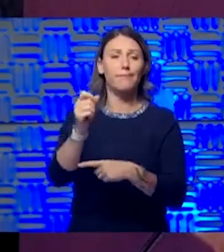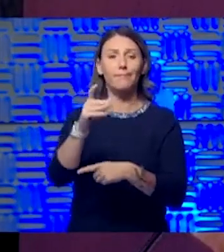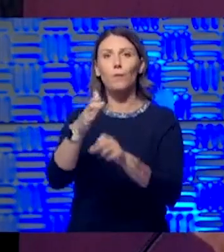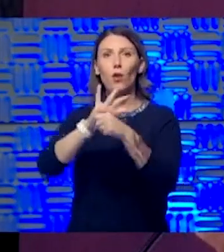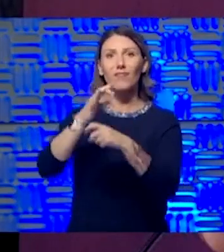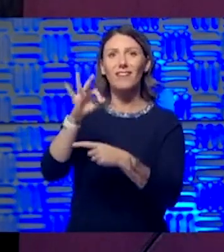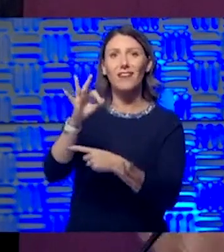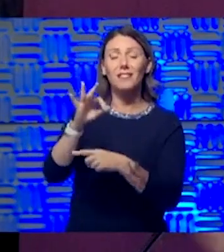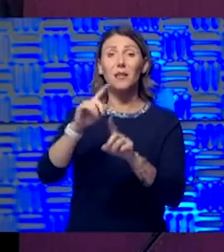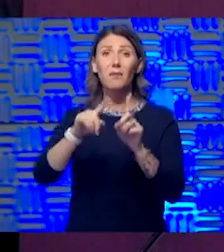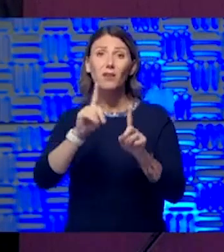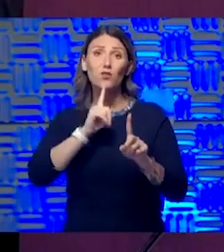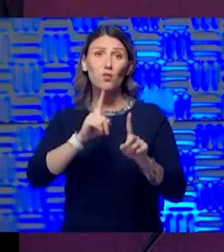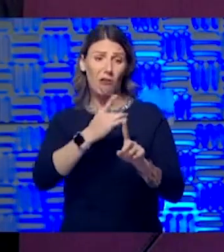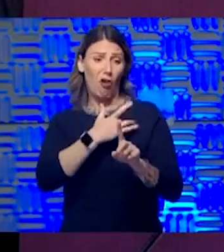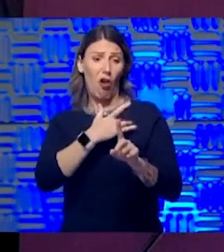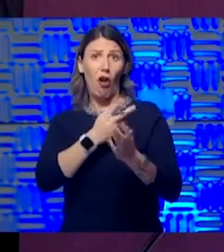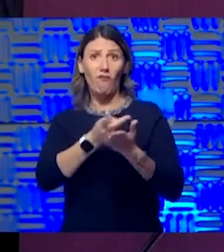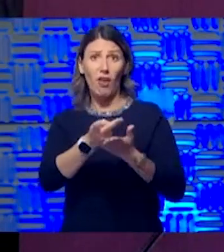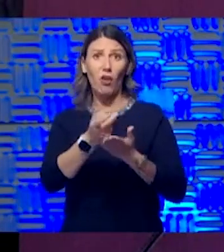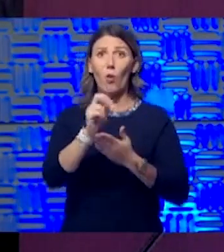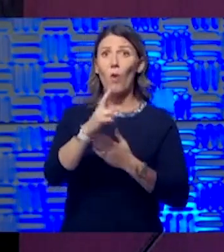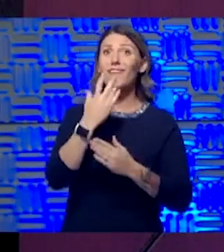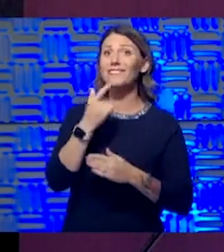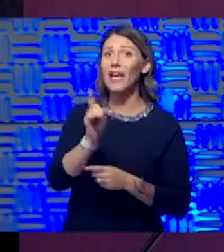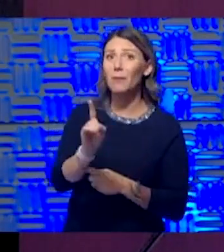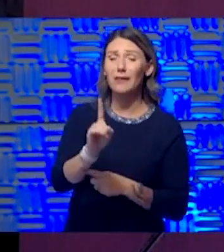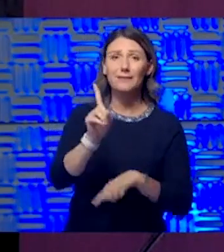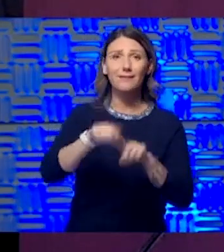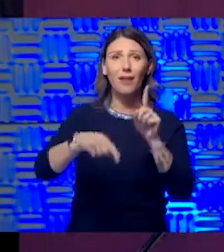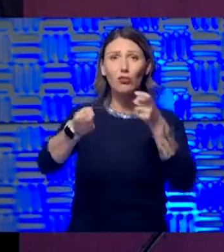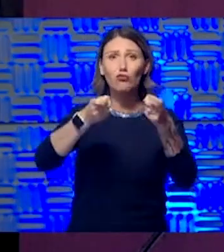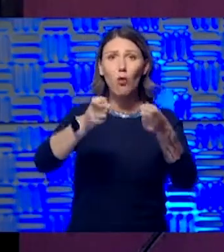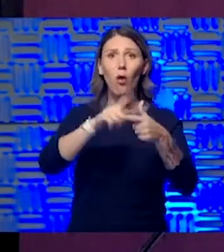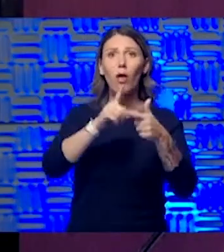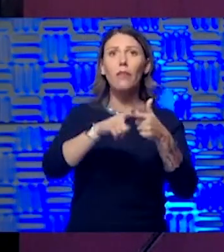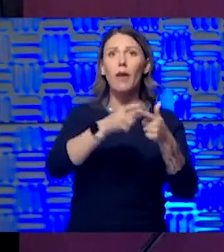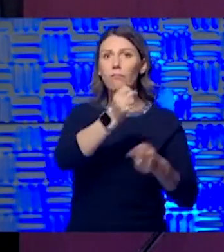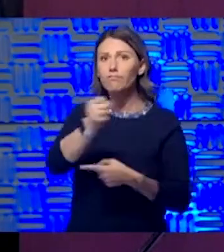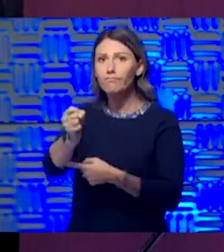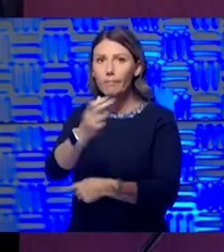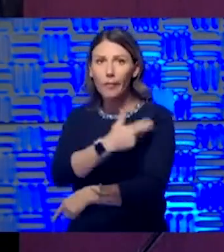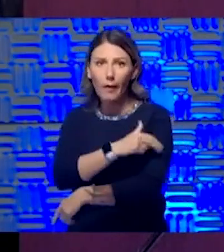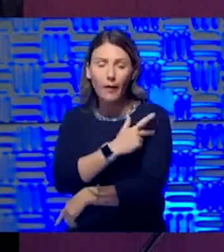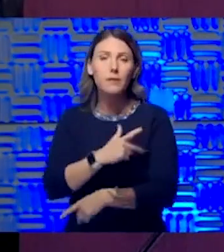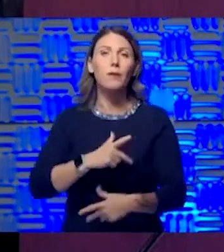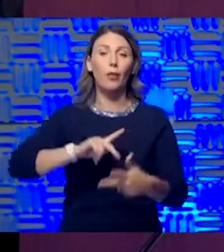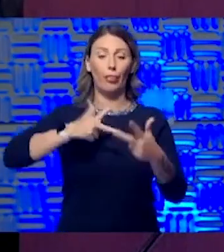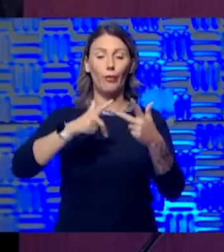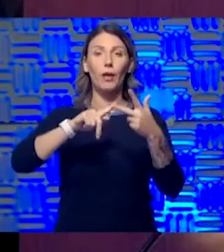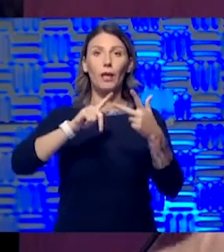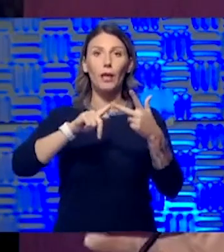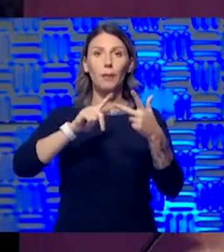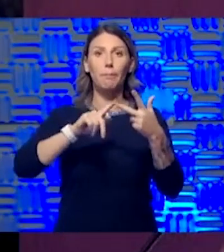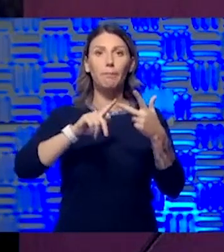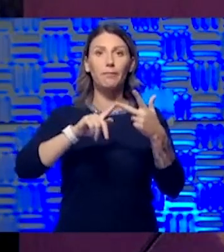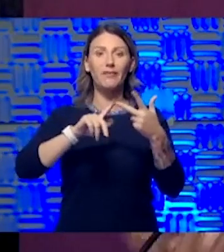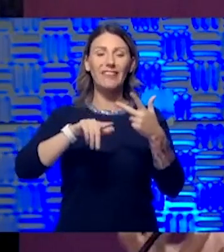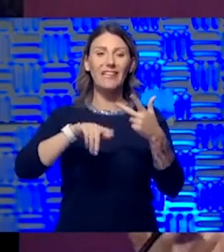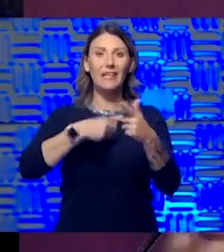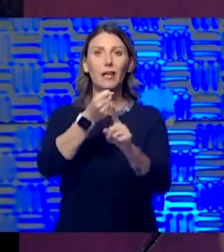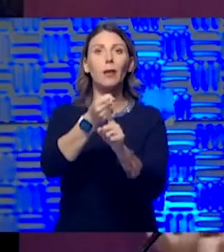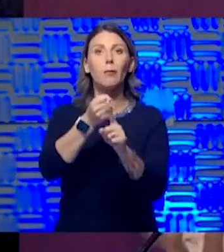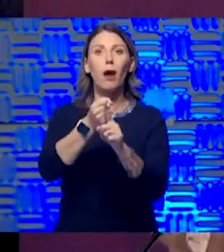diabetes that's gotten out of control. And that's what's actually landed them in the hospital. And then the third wave is thought to be this impact of intellectual, of interrupted